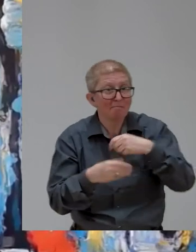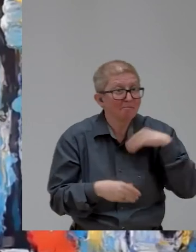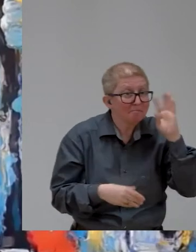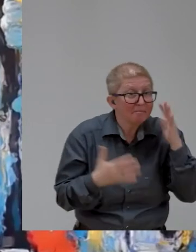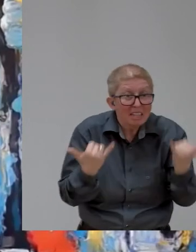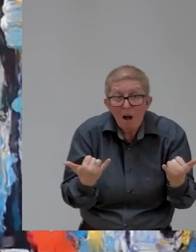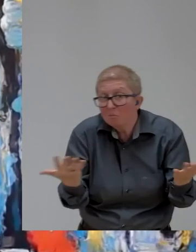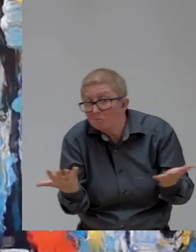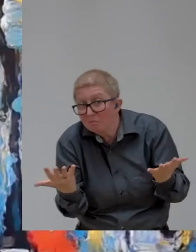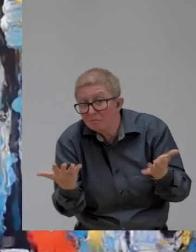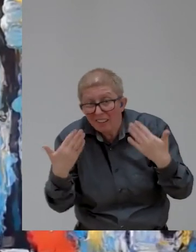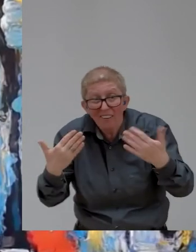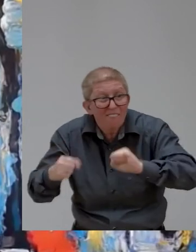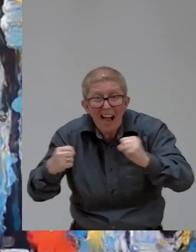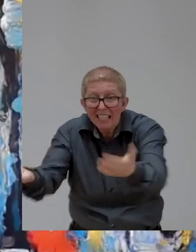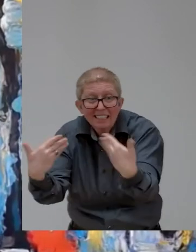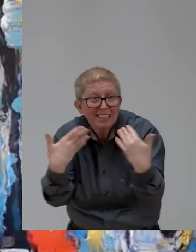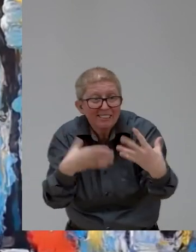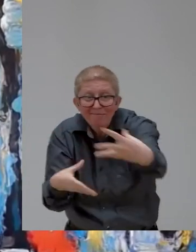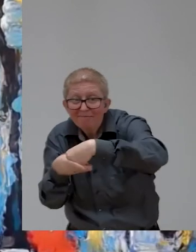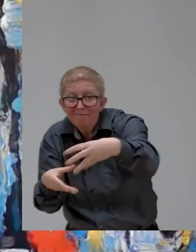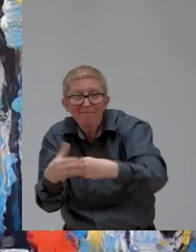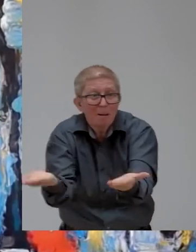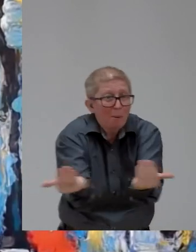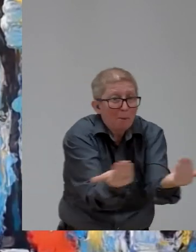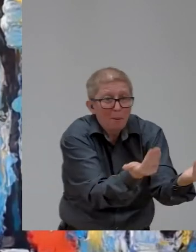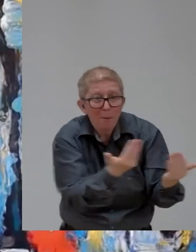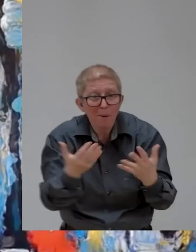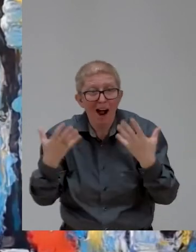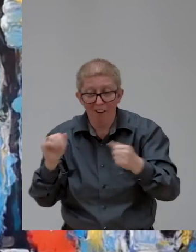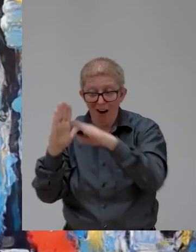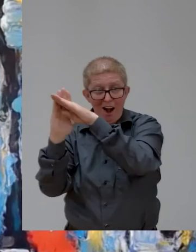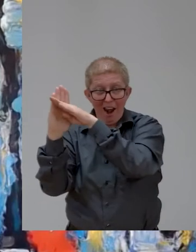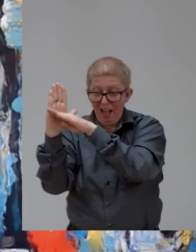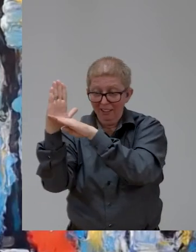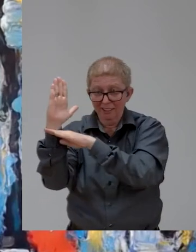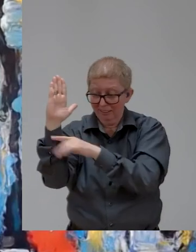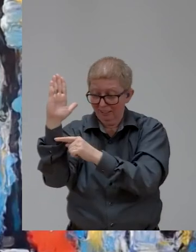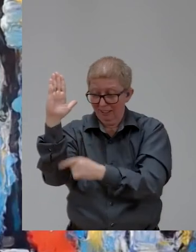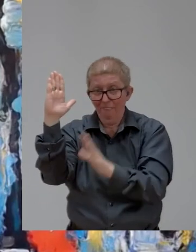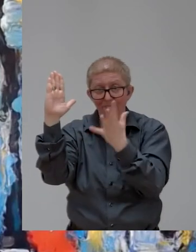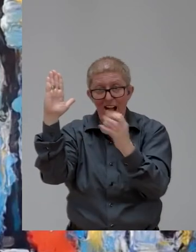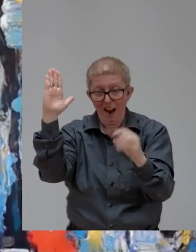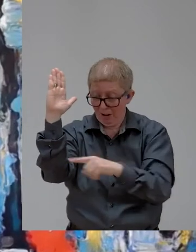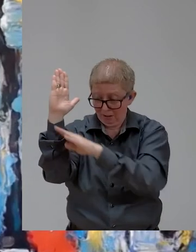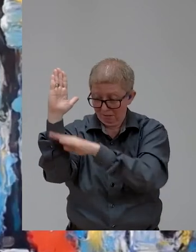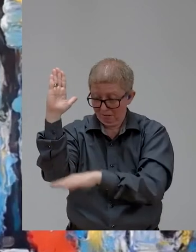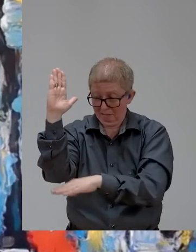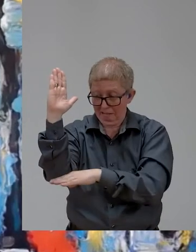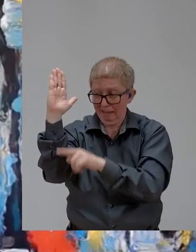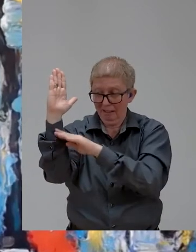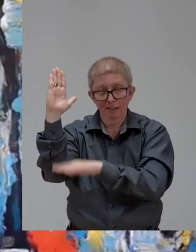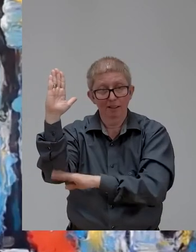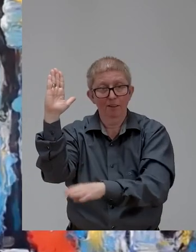think fast, do fast, act fast, because the list will close, I have no doubt, because you are a fulfiller of dreams. How do you do it, Caroline?